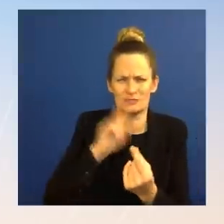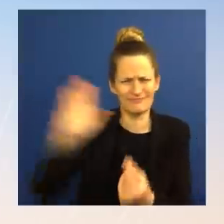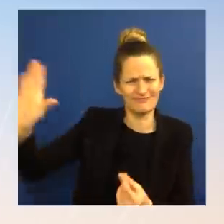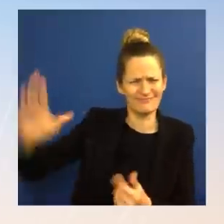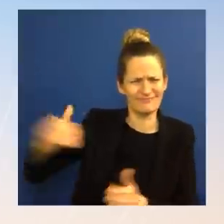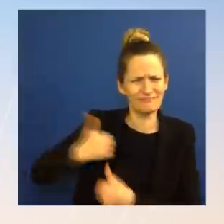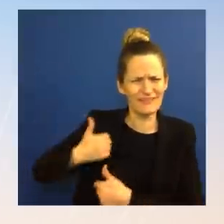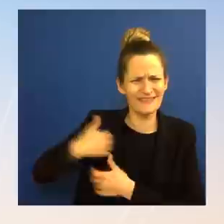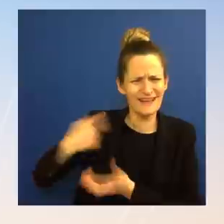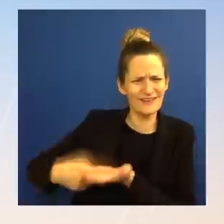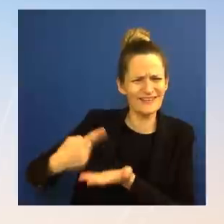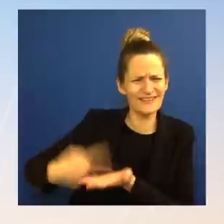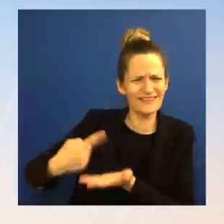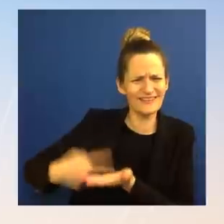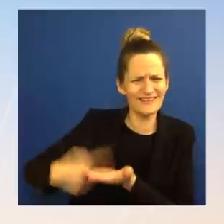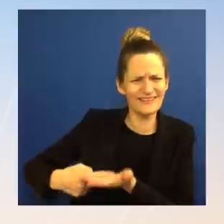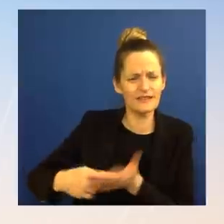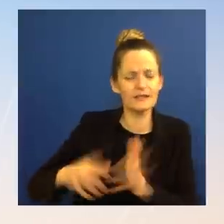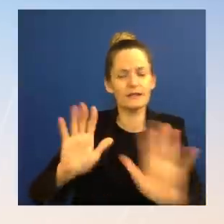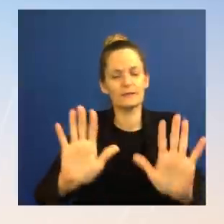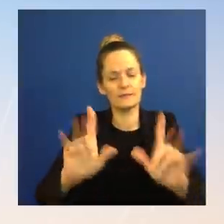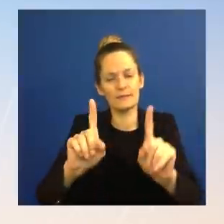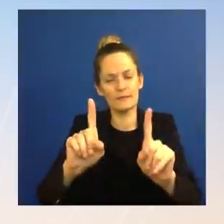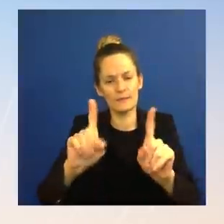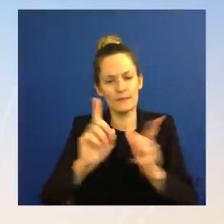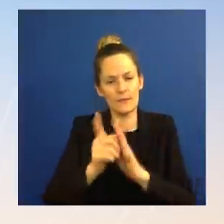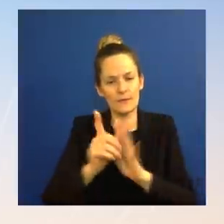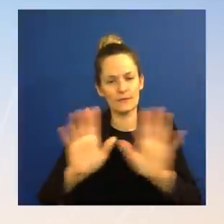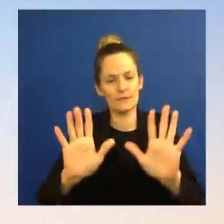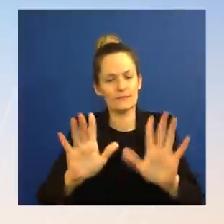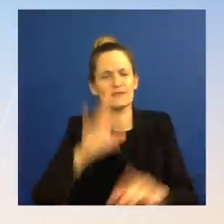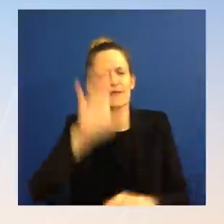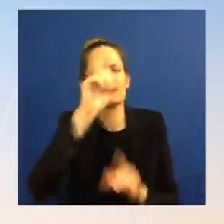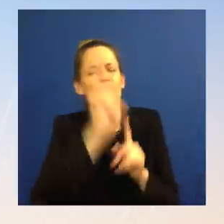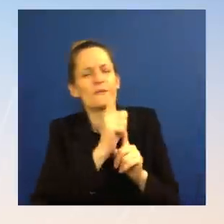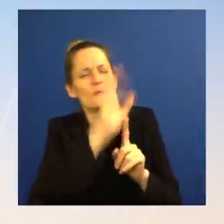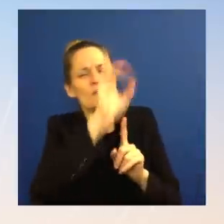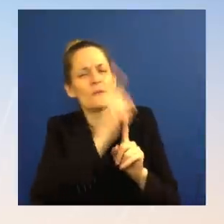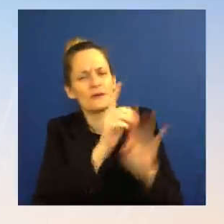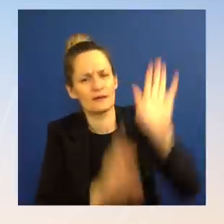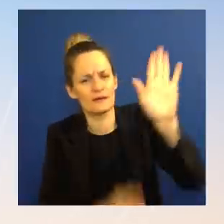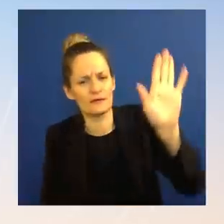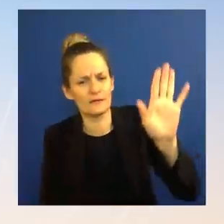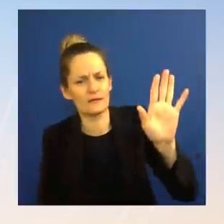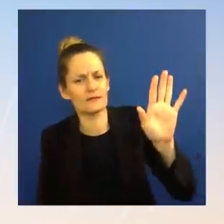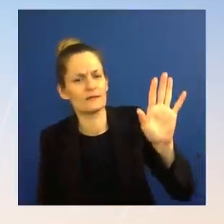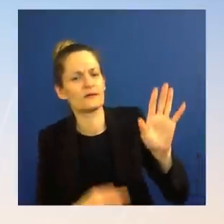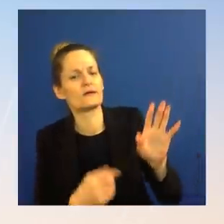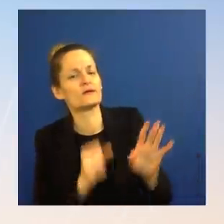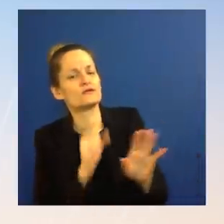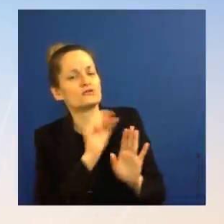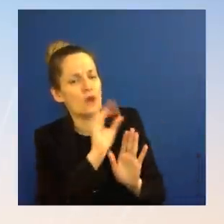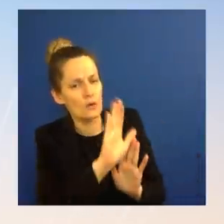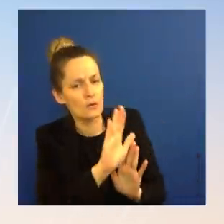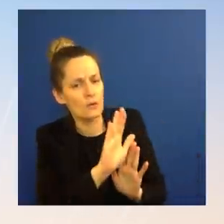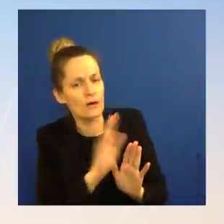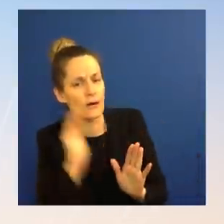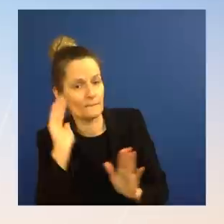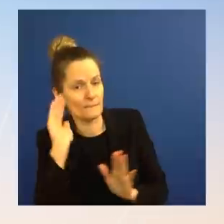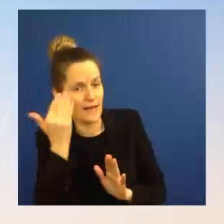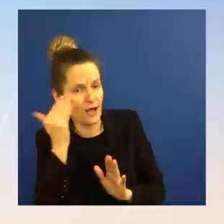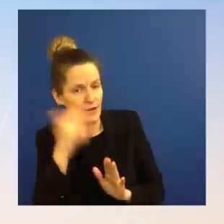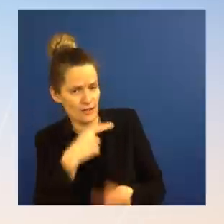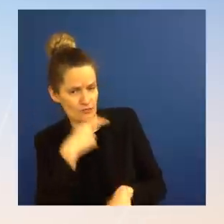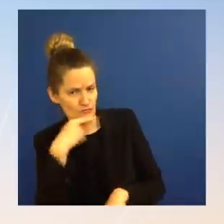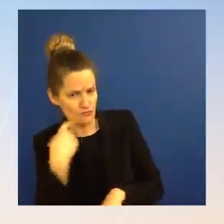Just a quick reaction to the Russian airstrikes reportedly striking a children's hospital in the Ukrainian city of Mariupol. Ms. We